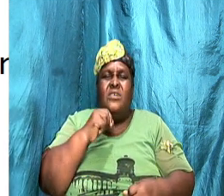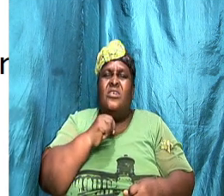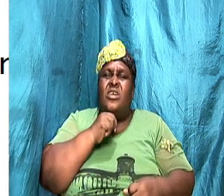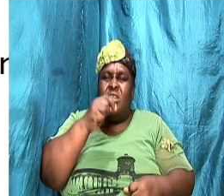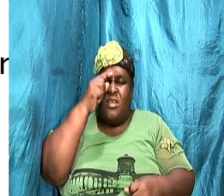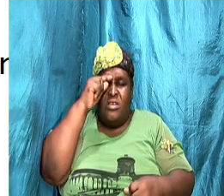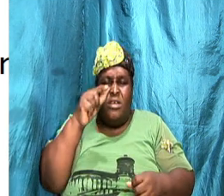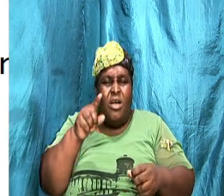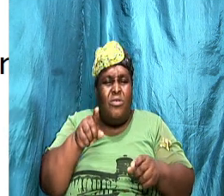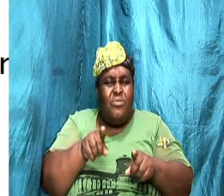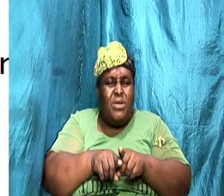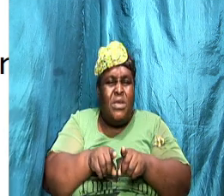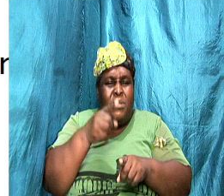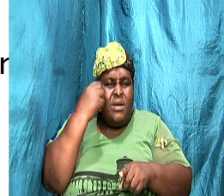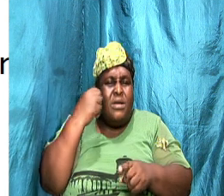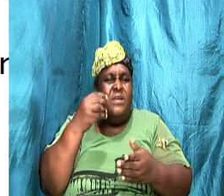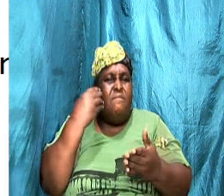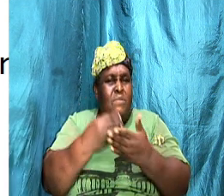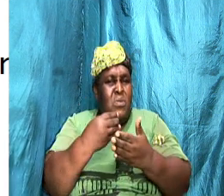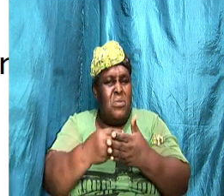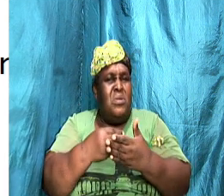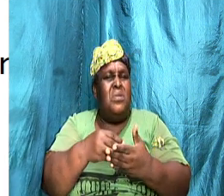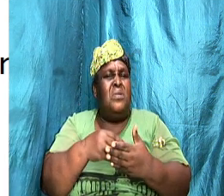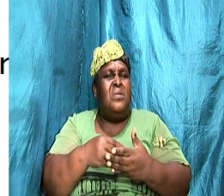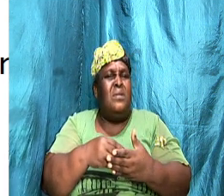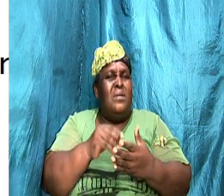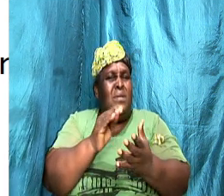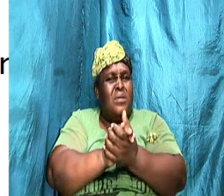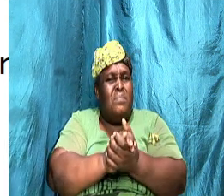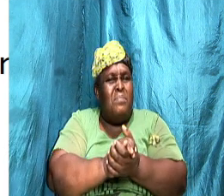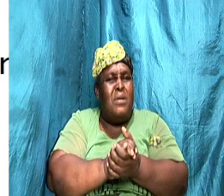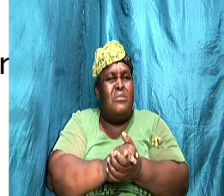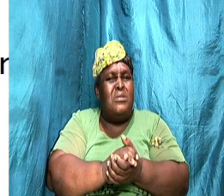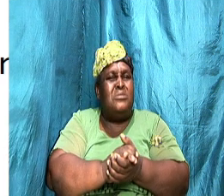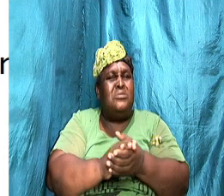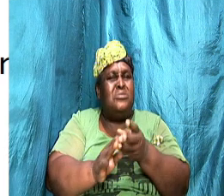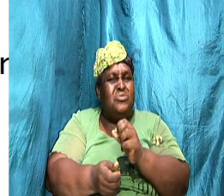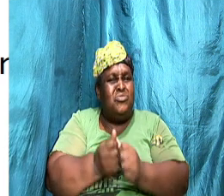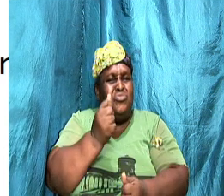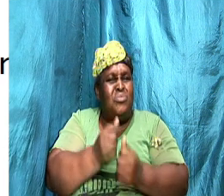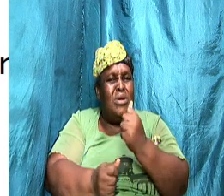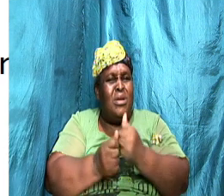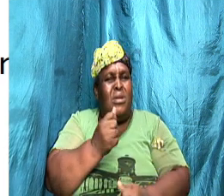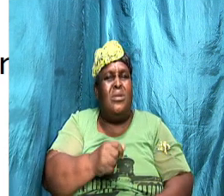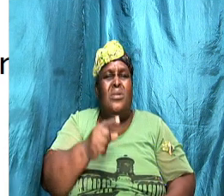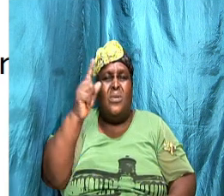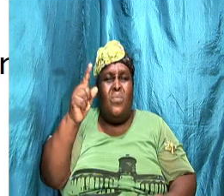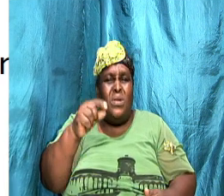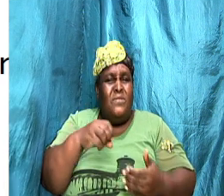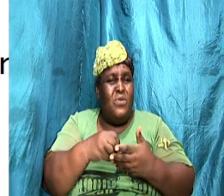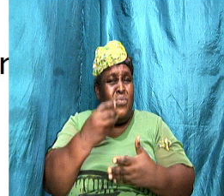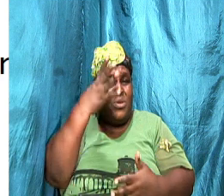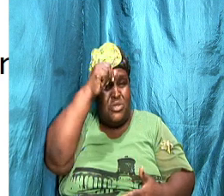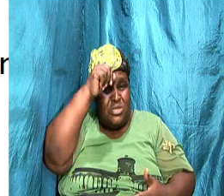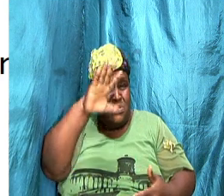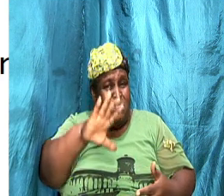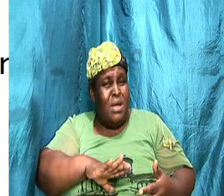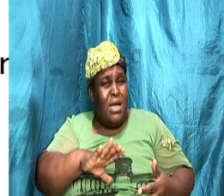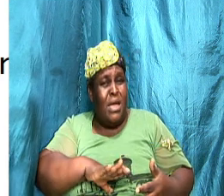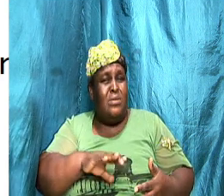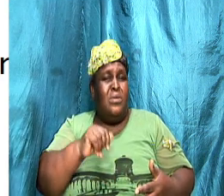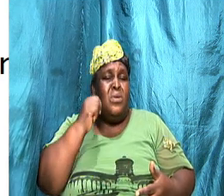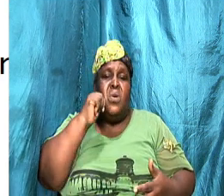your marriage breakup one of the richest man in the world his wife leave him after so many years because and it's not because of money she have